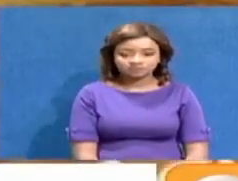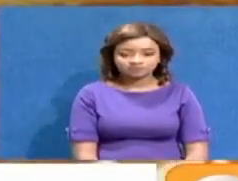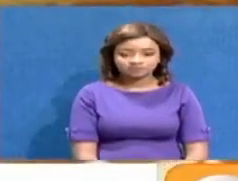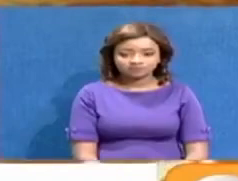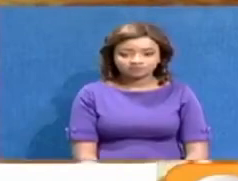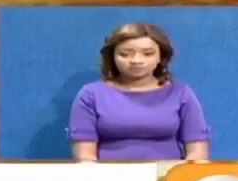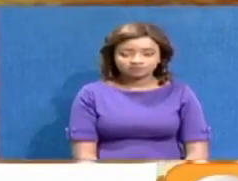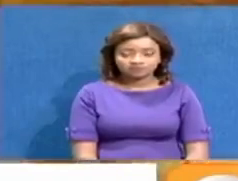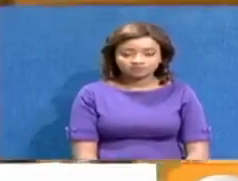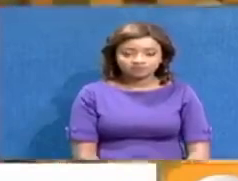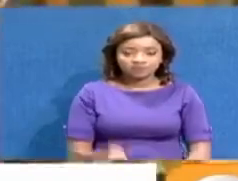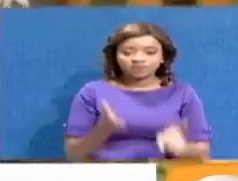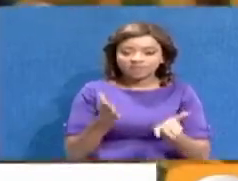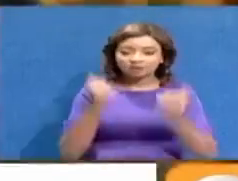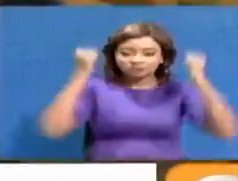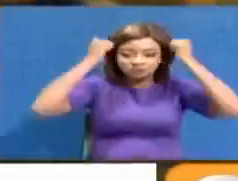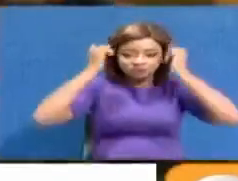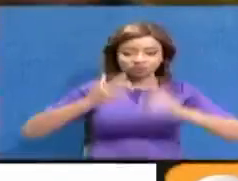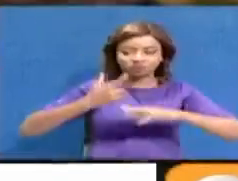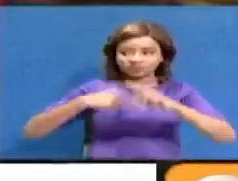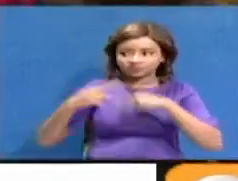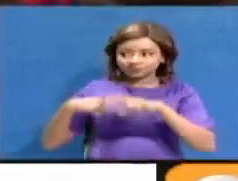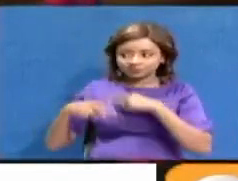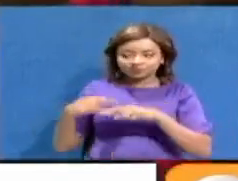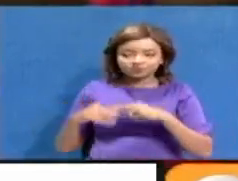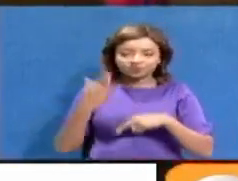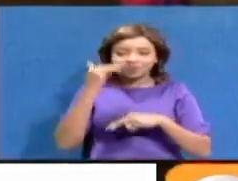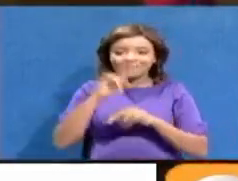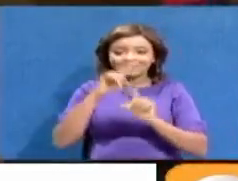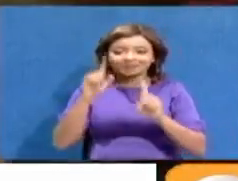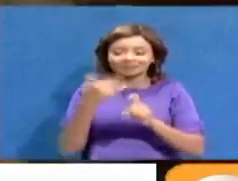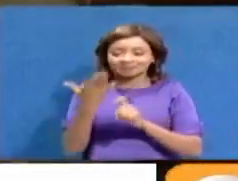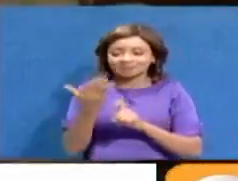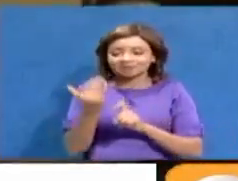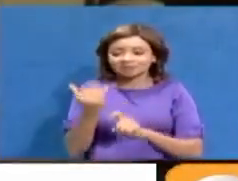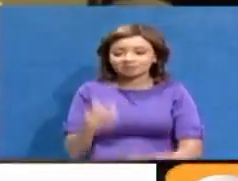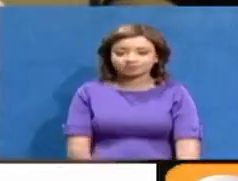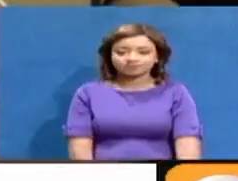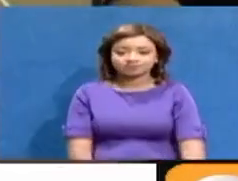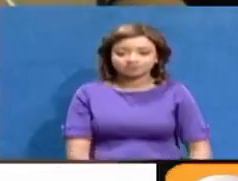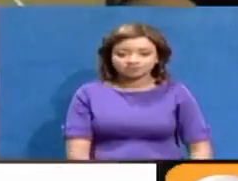time, learners here are revising for their examinations.